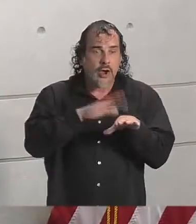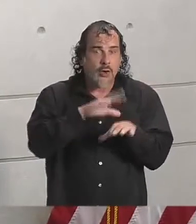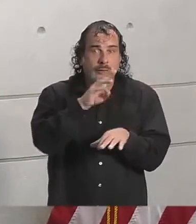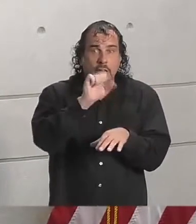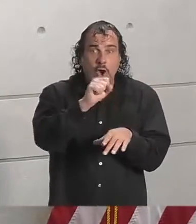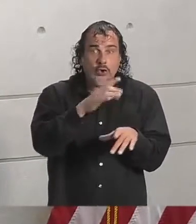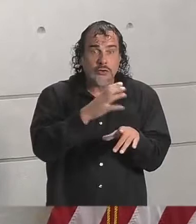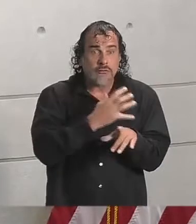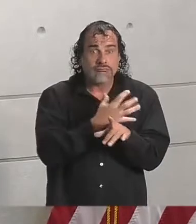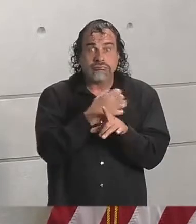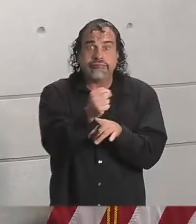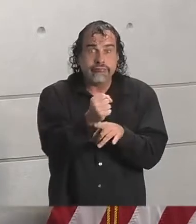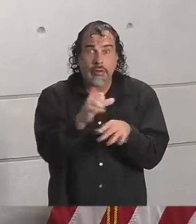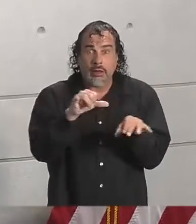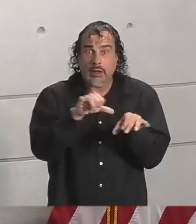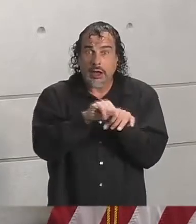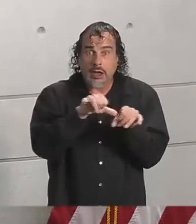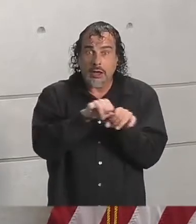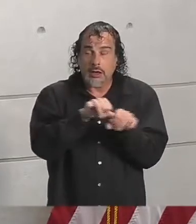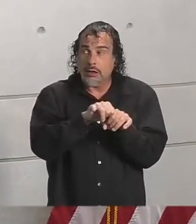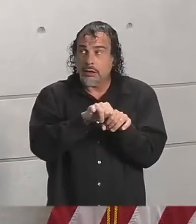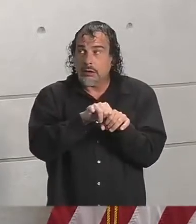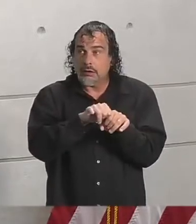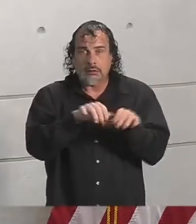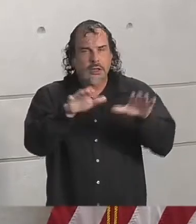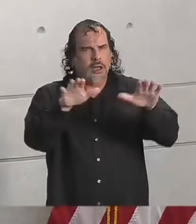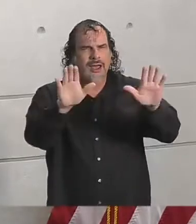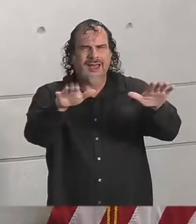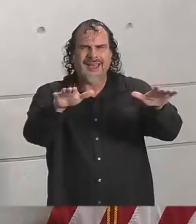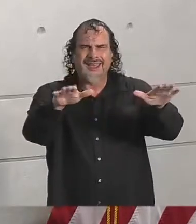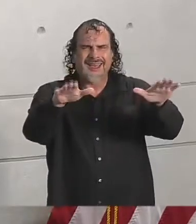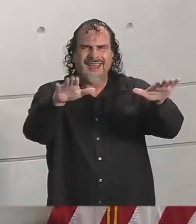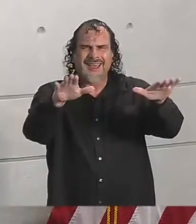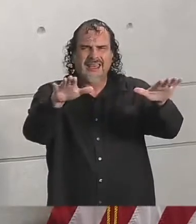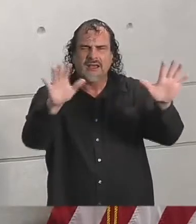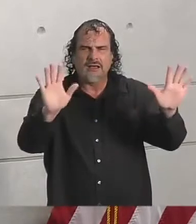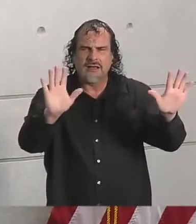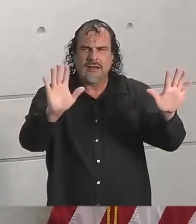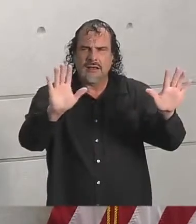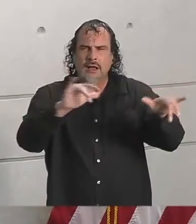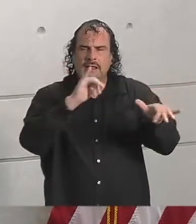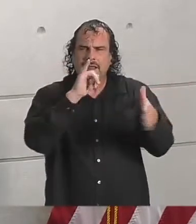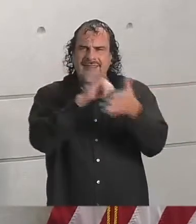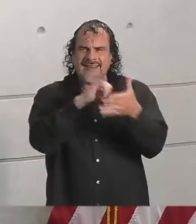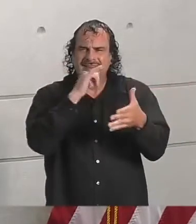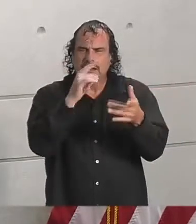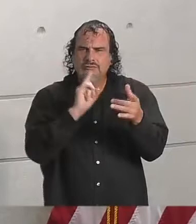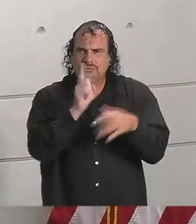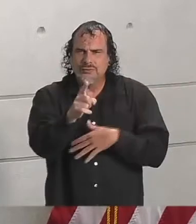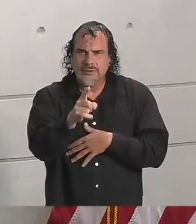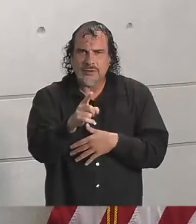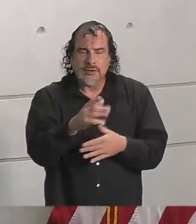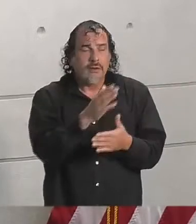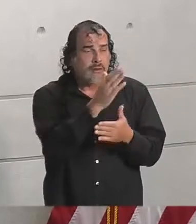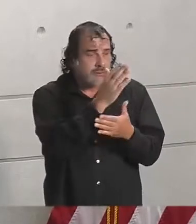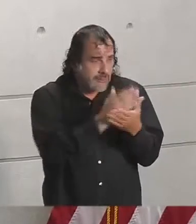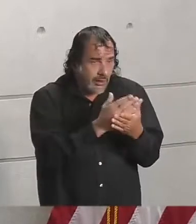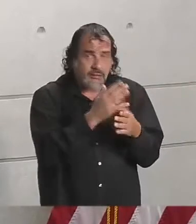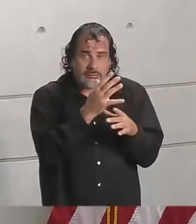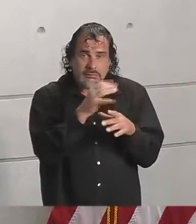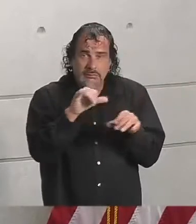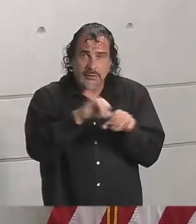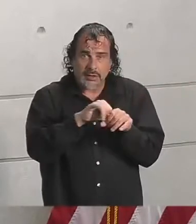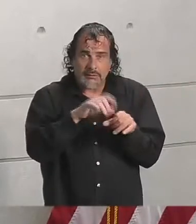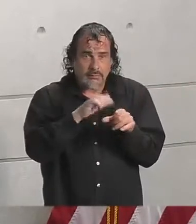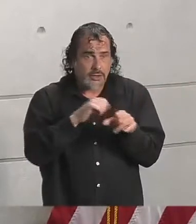Coast have run out of fuel. Calm down. That is not the case. There are individual gas stations that, because